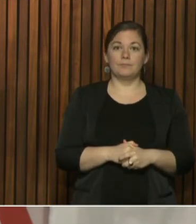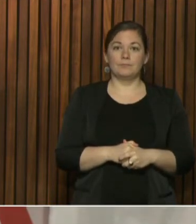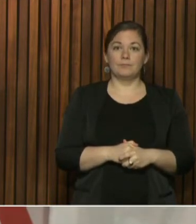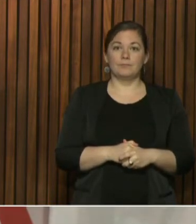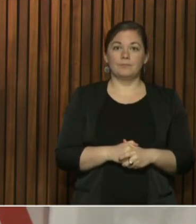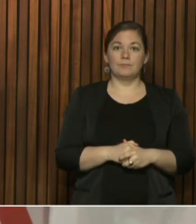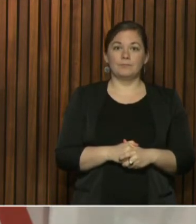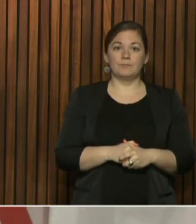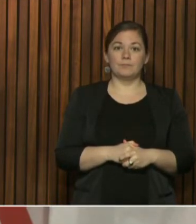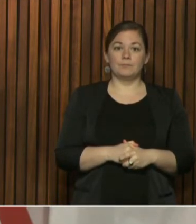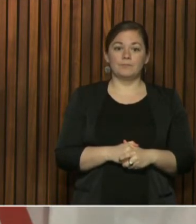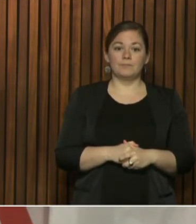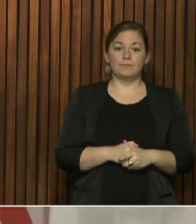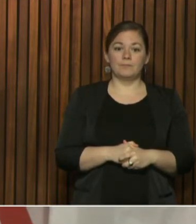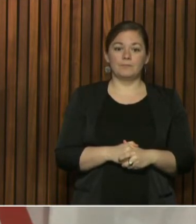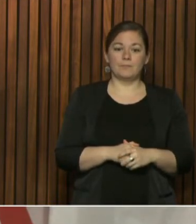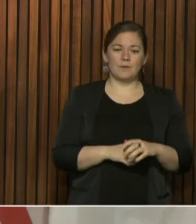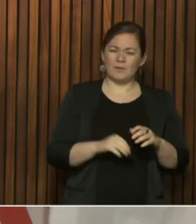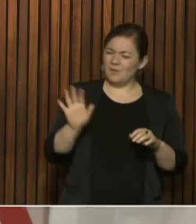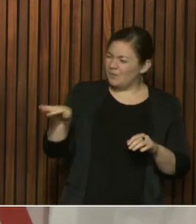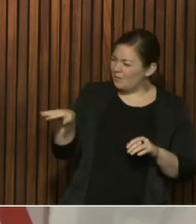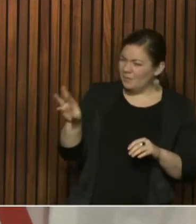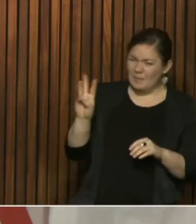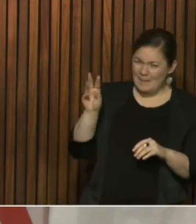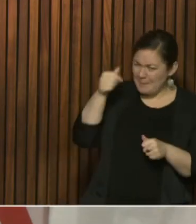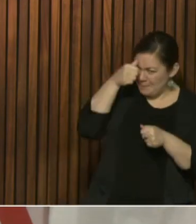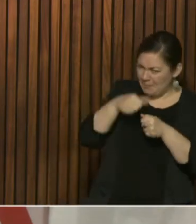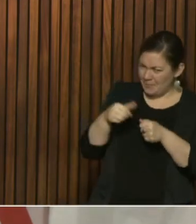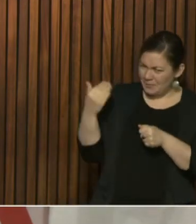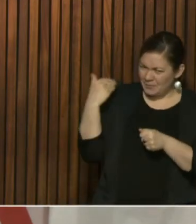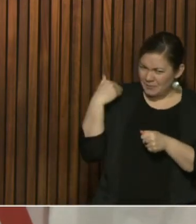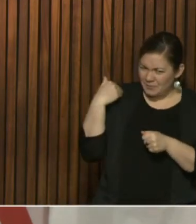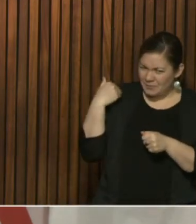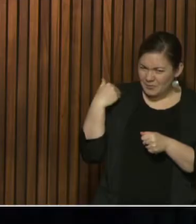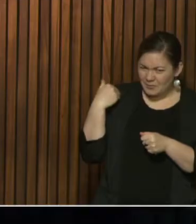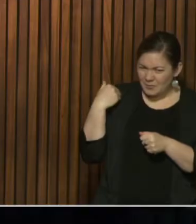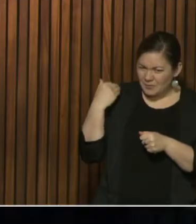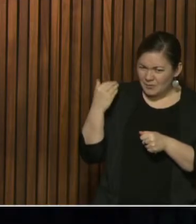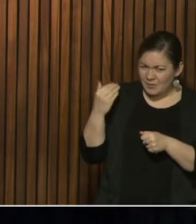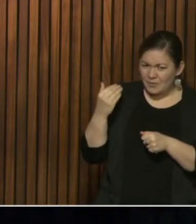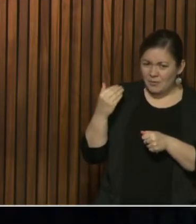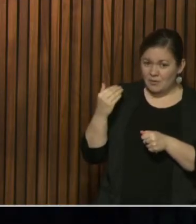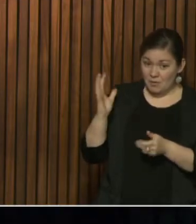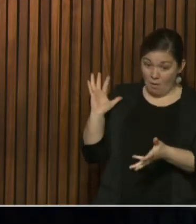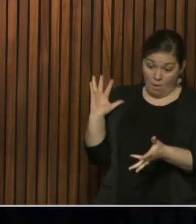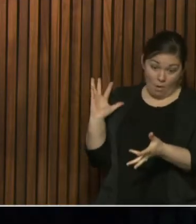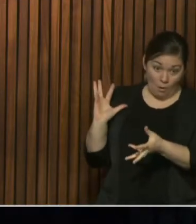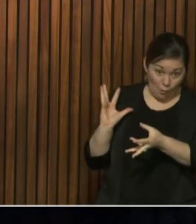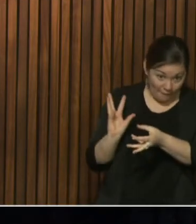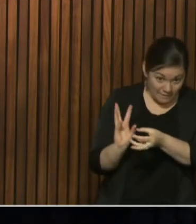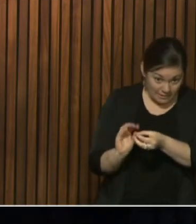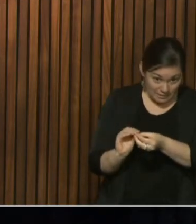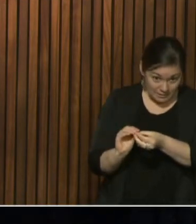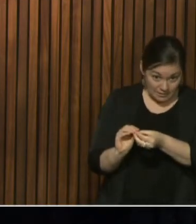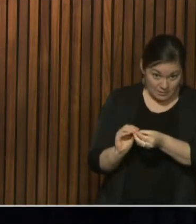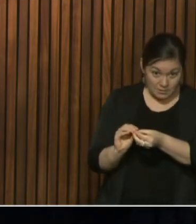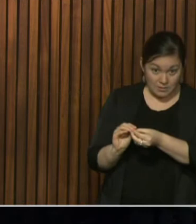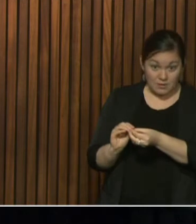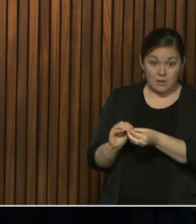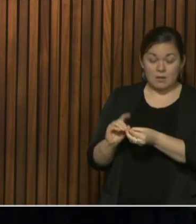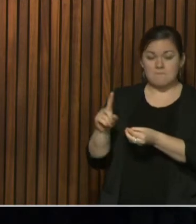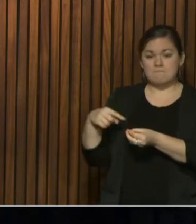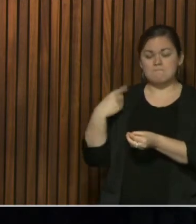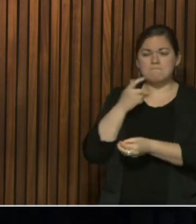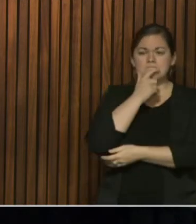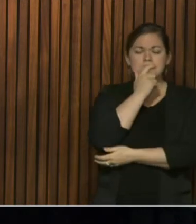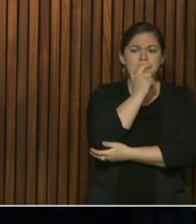I know the last time I had it was around 239 cumulative again, and even in the data